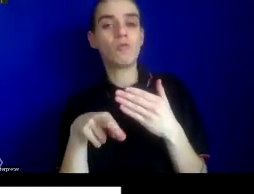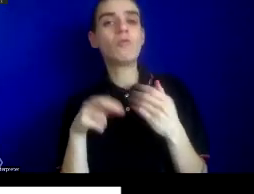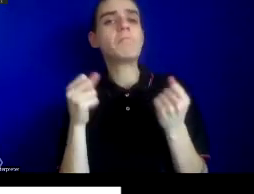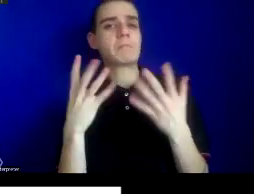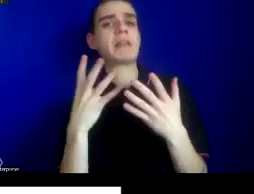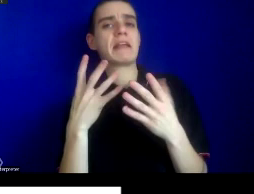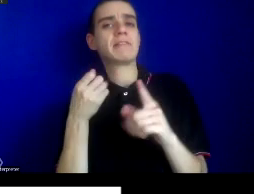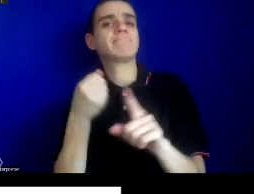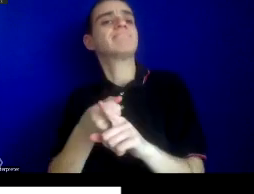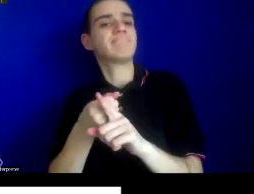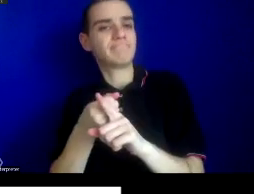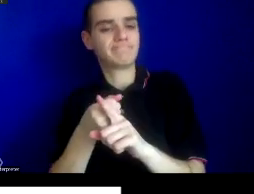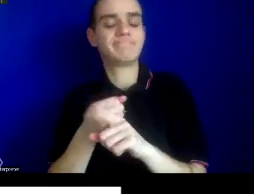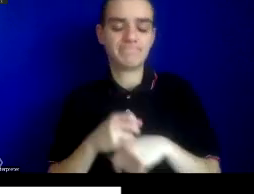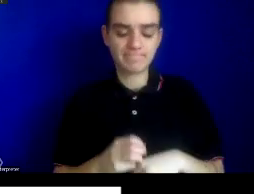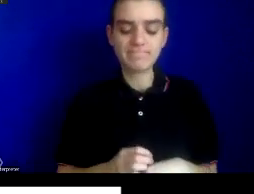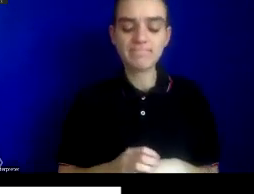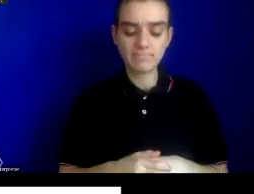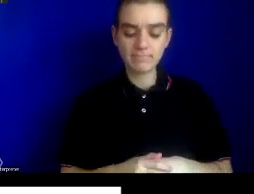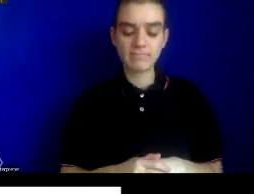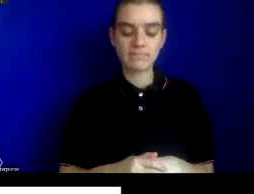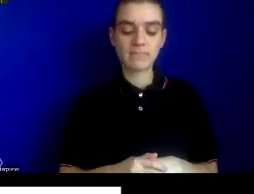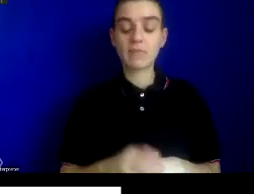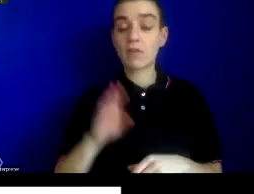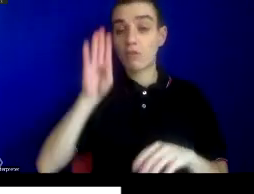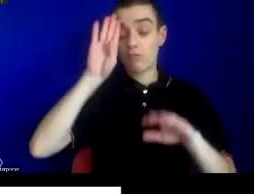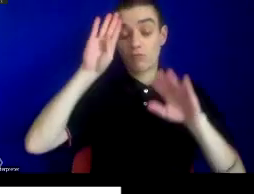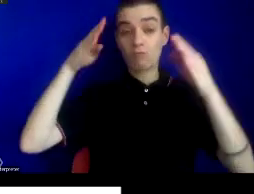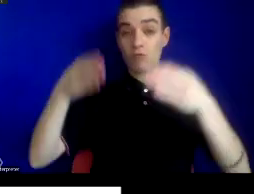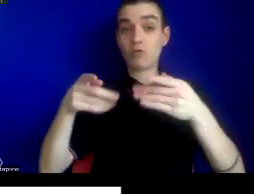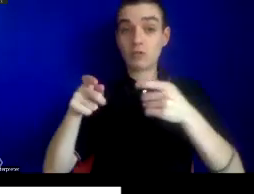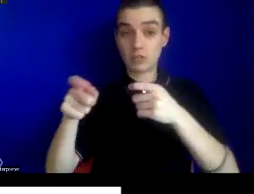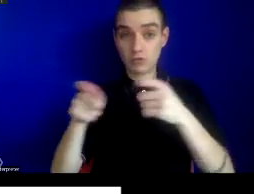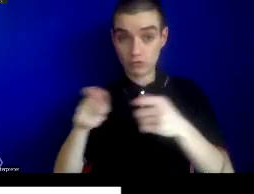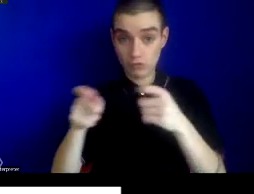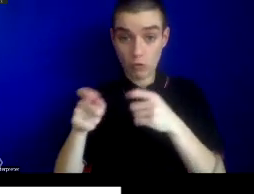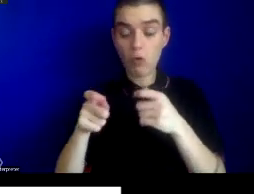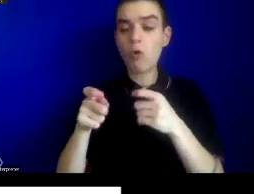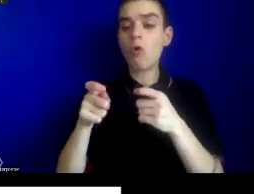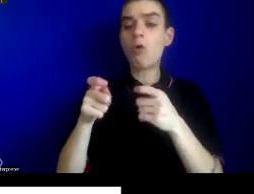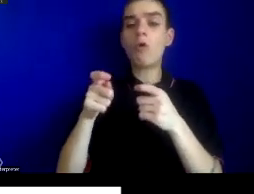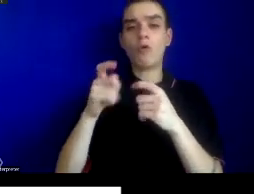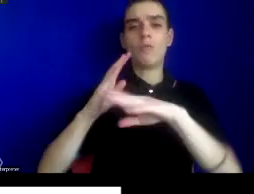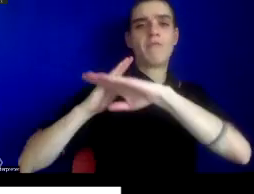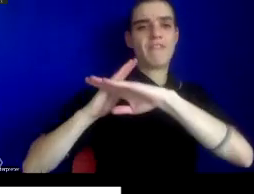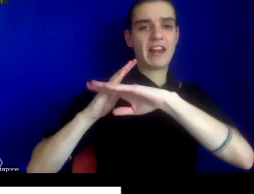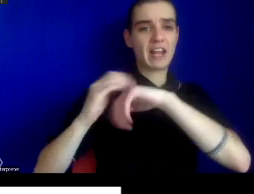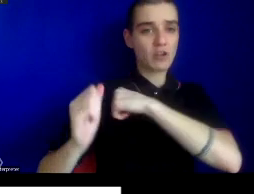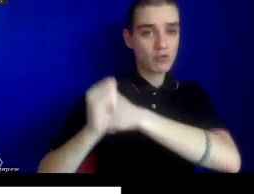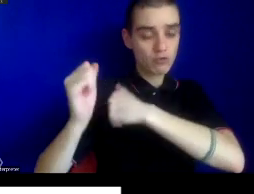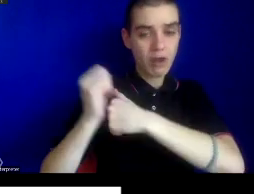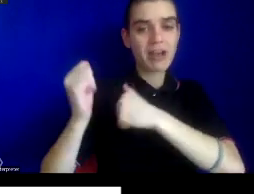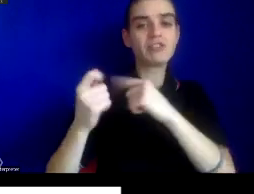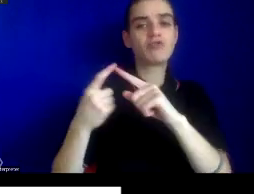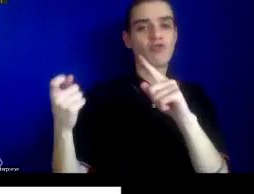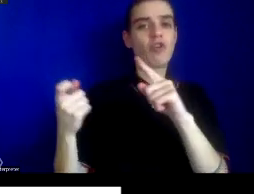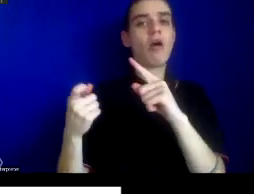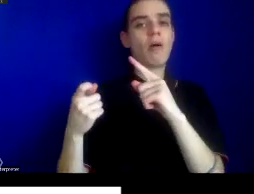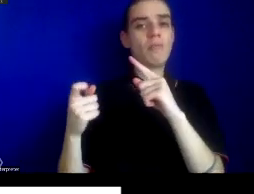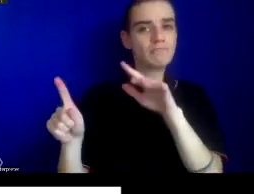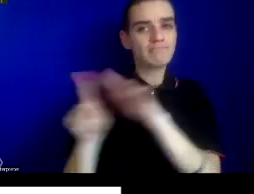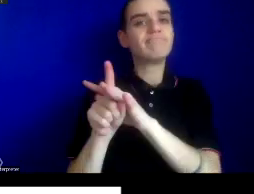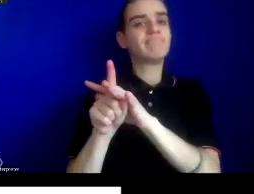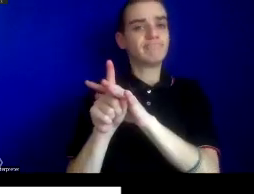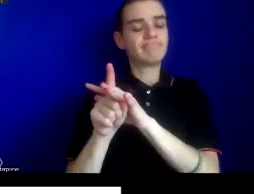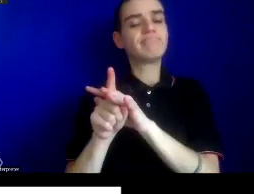focusing the control of infectious diseases, preventing threats primarily of disease emerging or